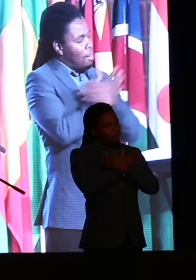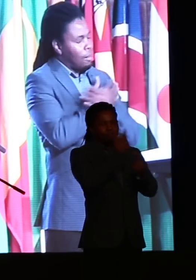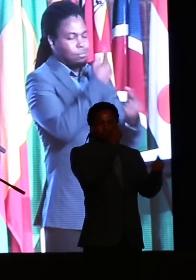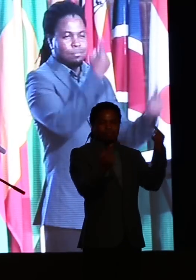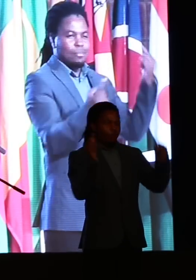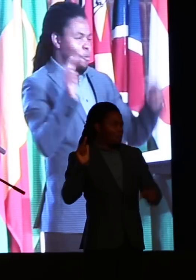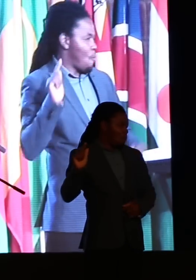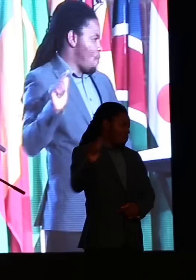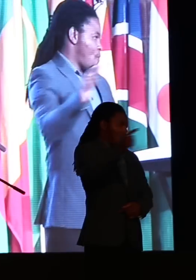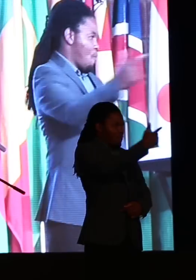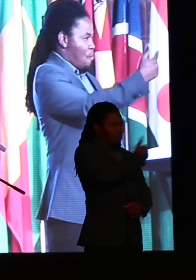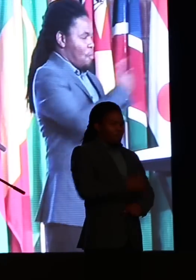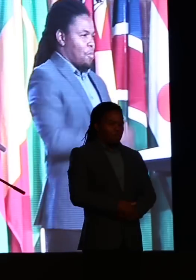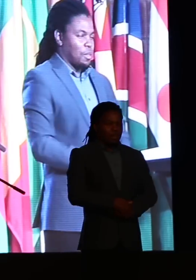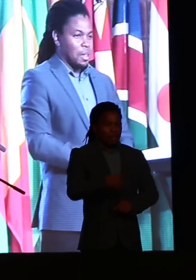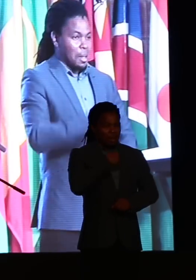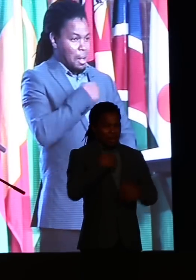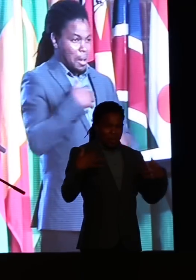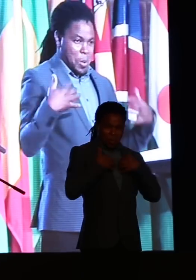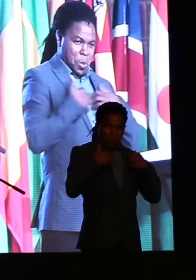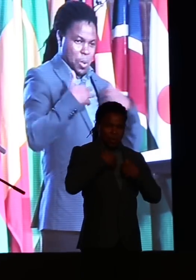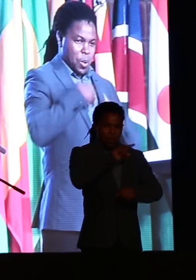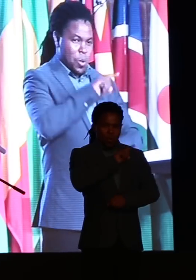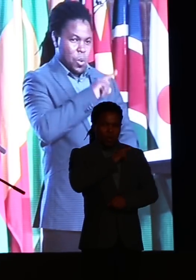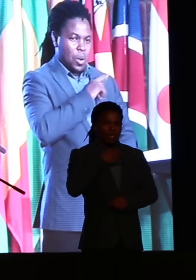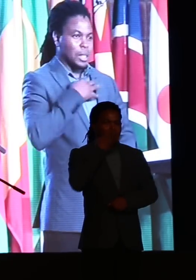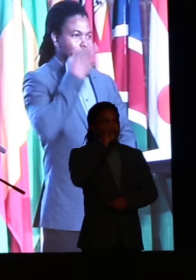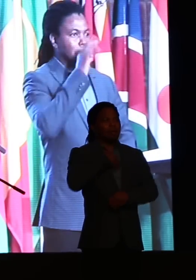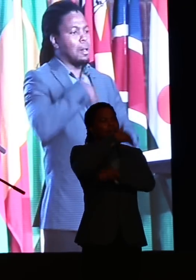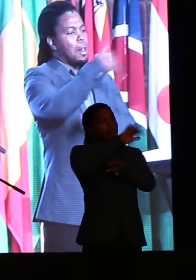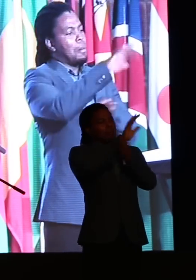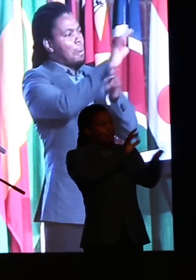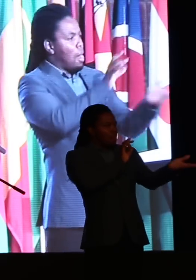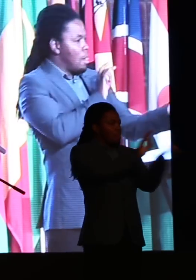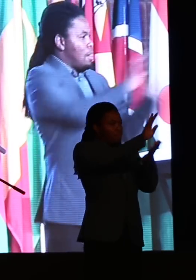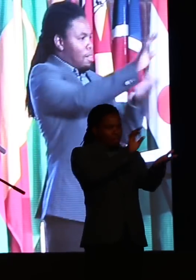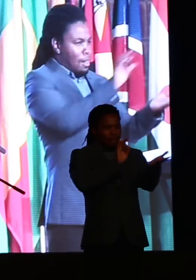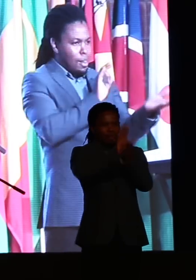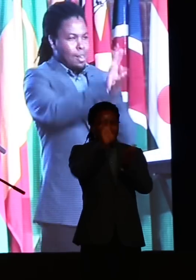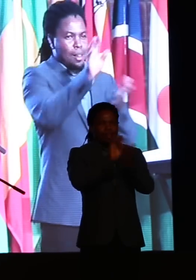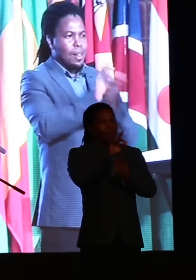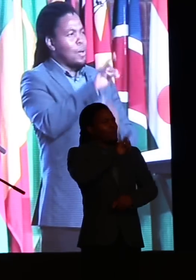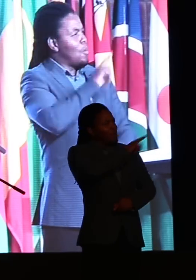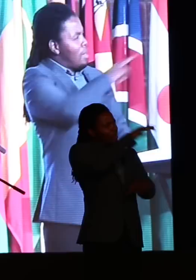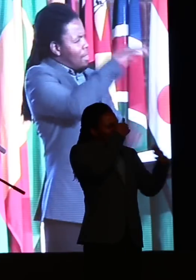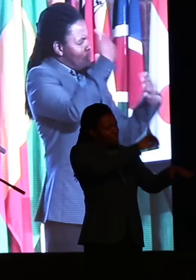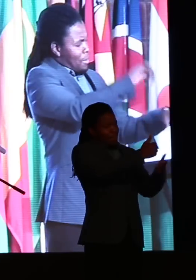So community knows a lot, but the community does not